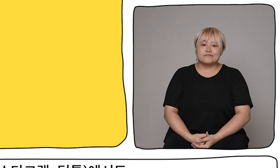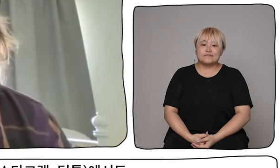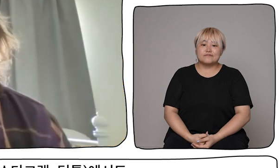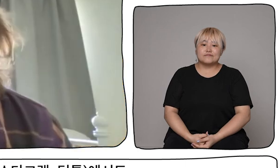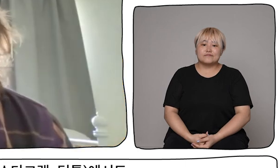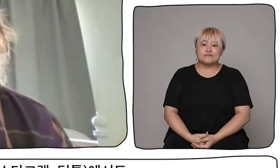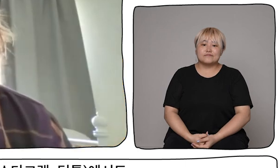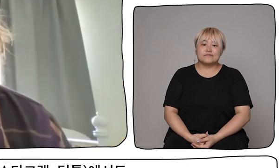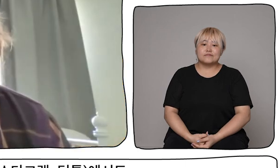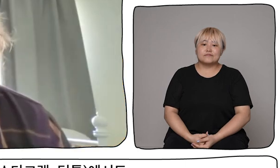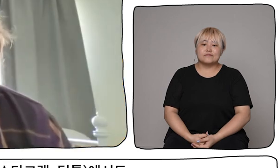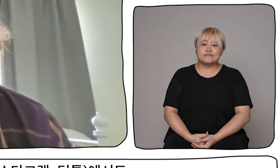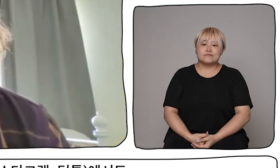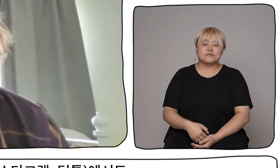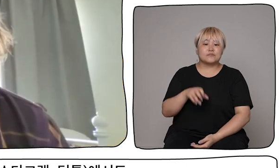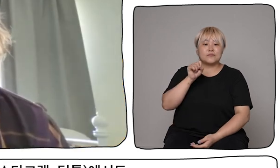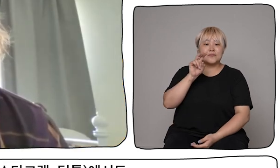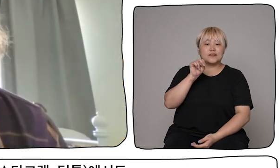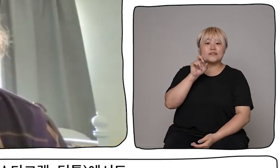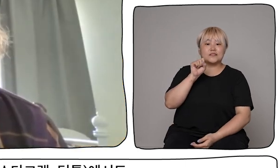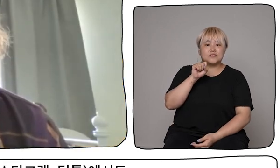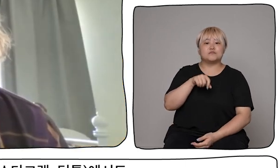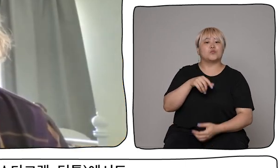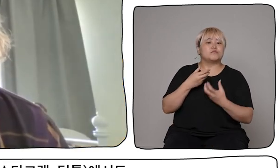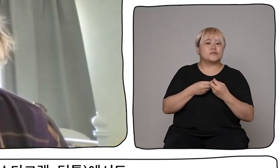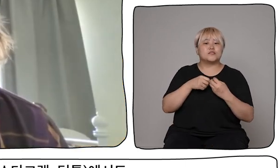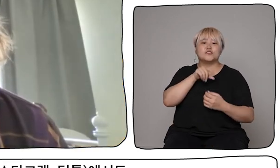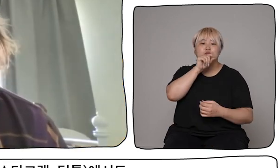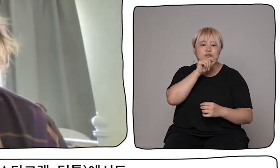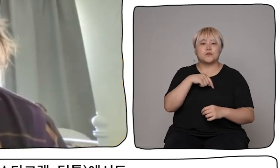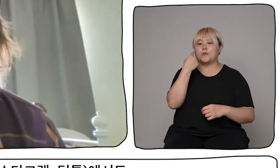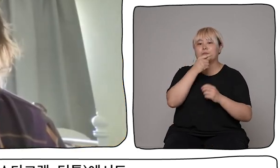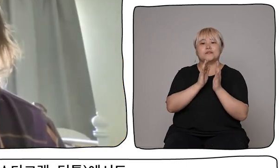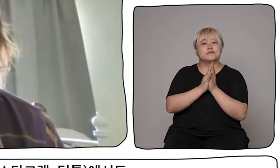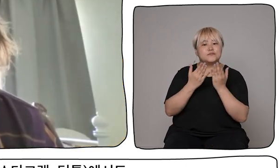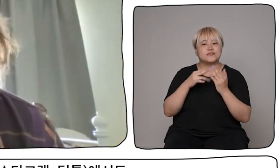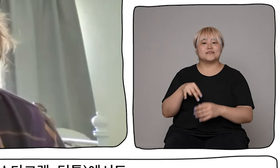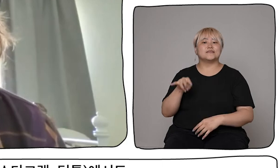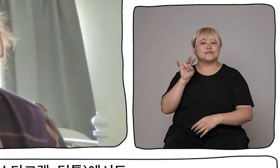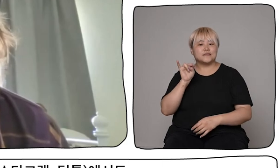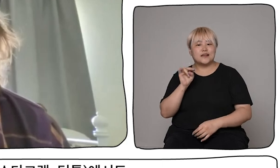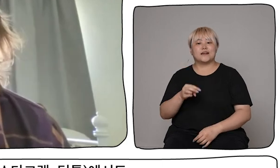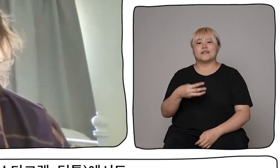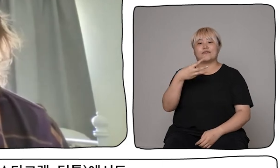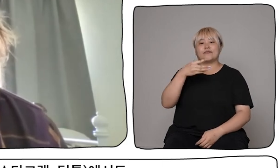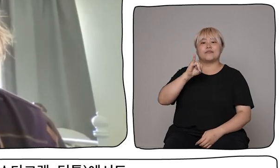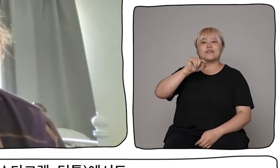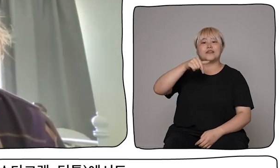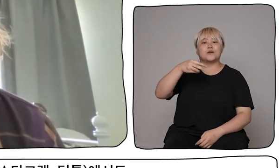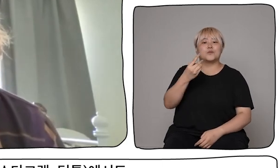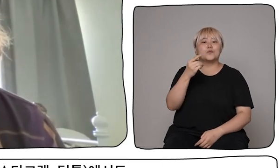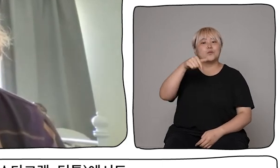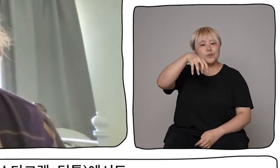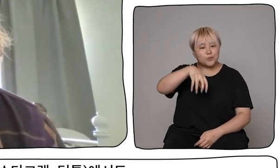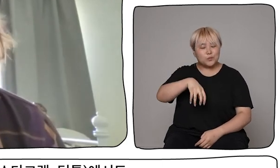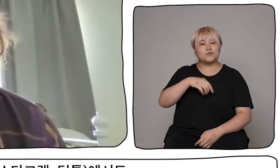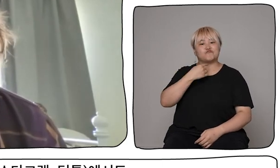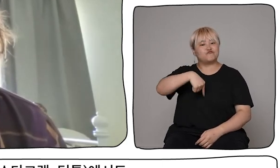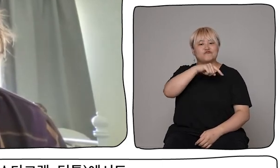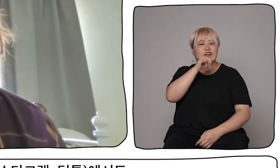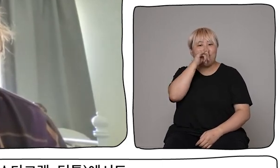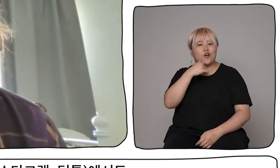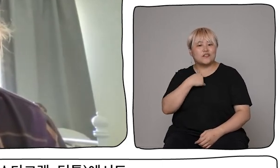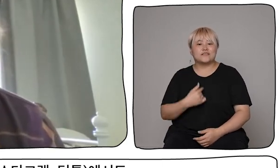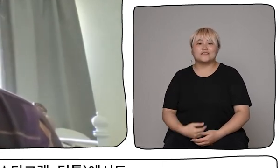on any social media. You might expect us to find us on Twitter, Facebook, Instagram, or on TikTok, at